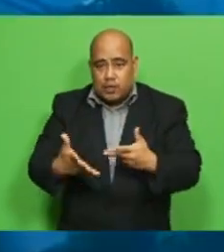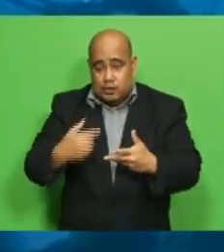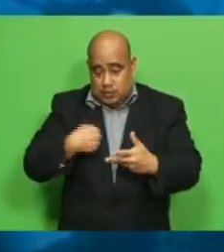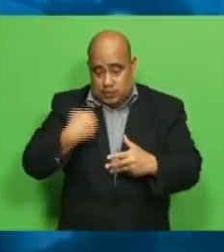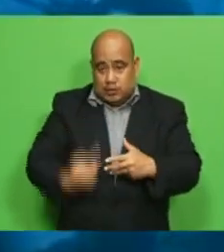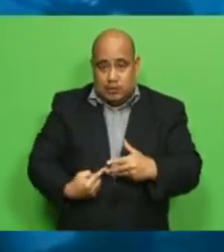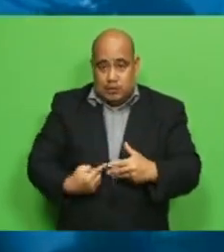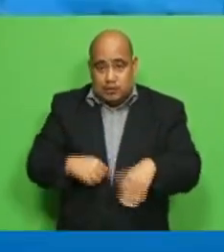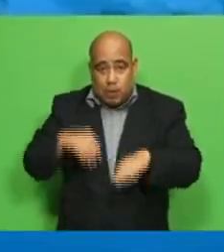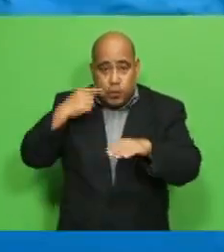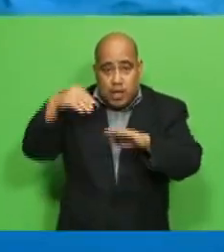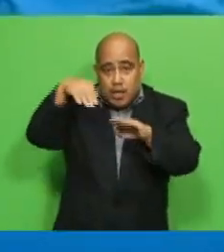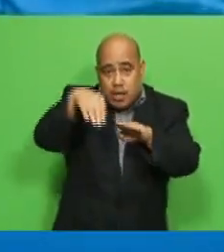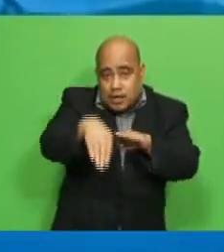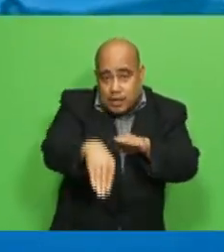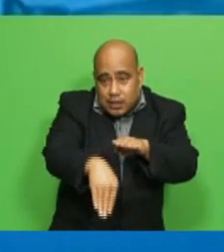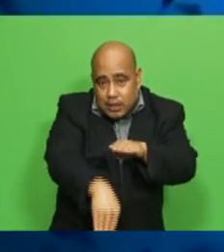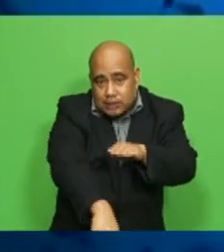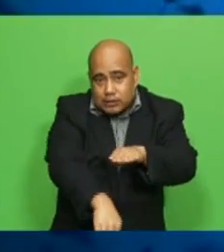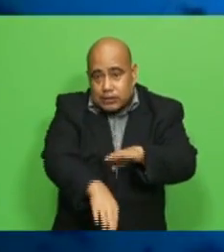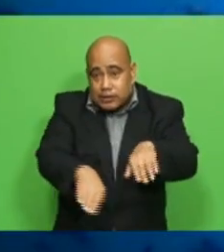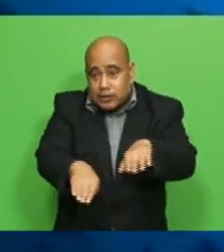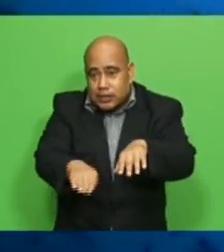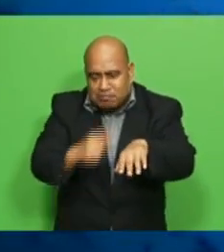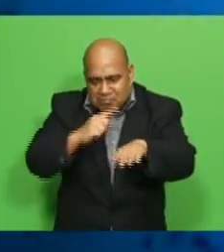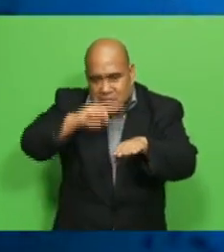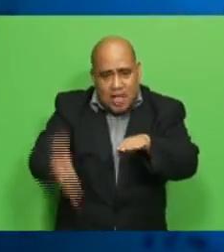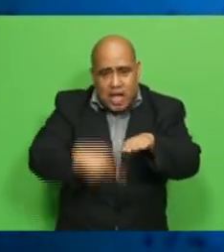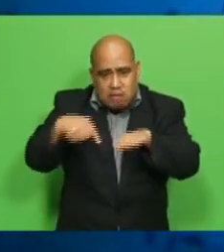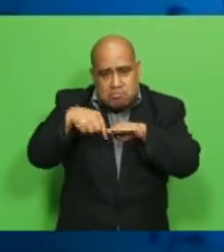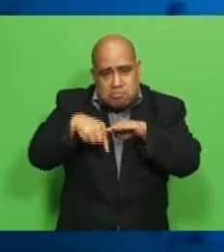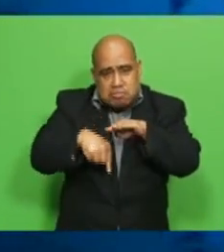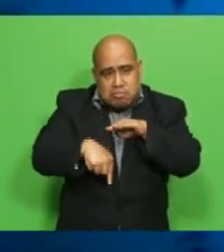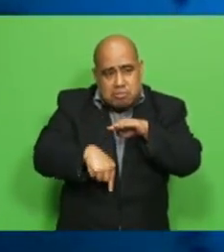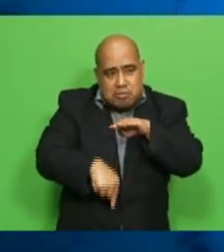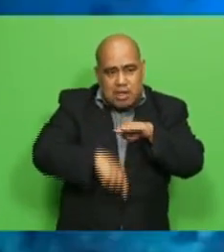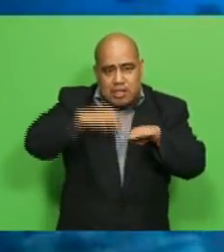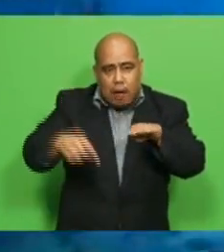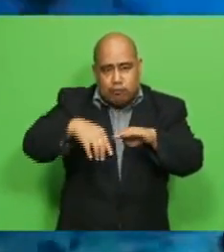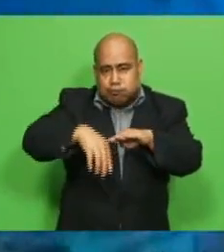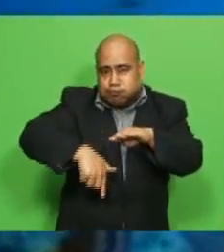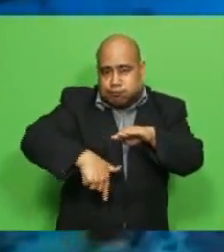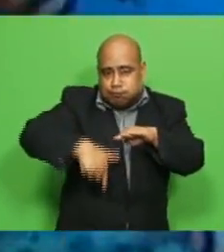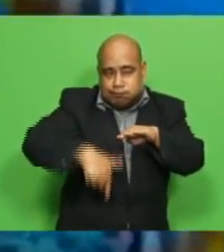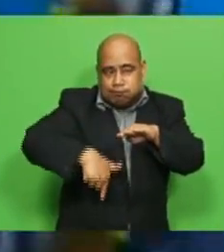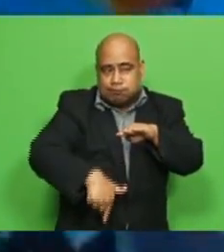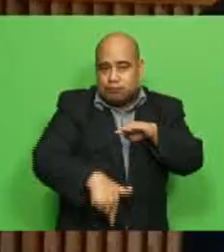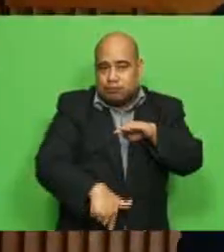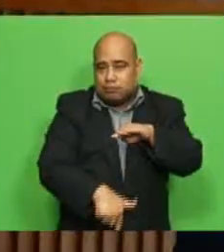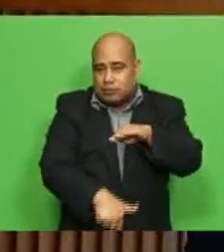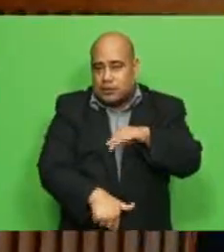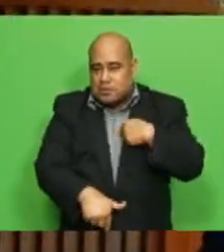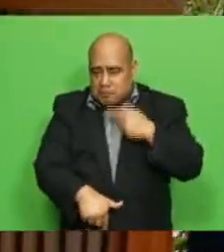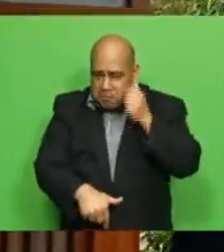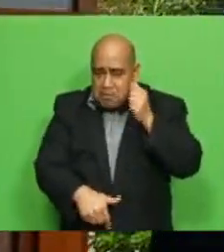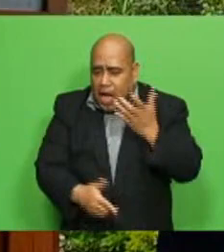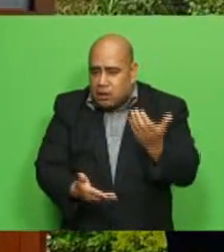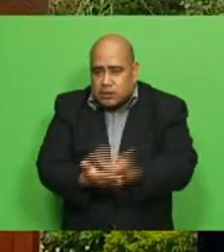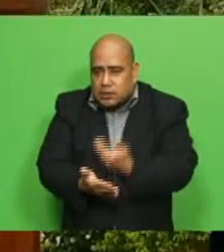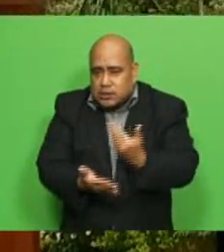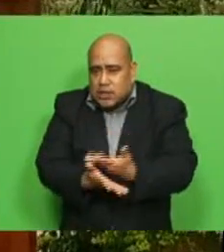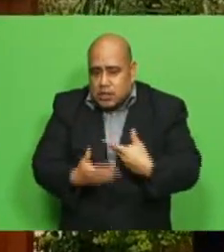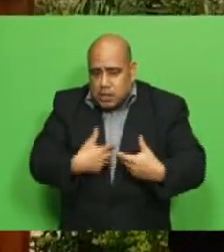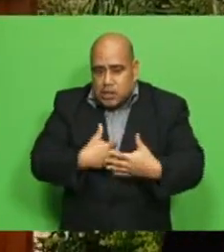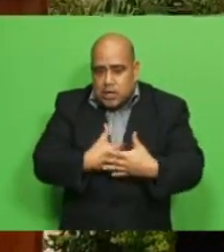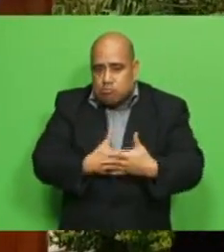a lot of saving so it took me another probably one year to save that money then I found out I can once